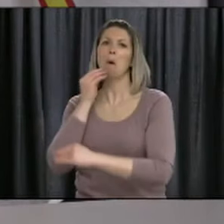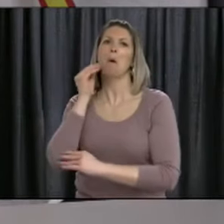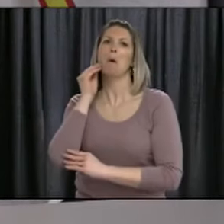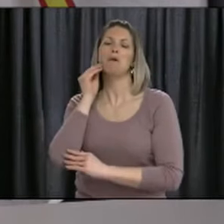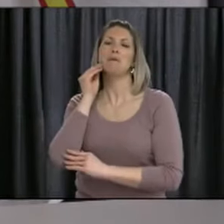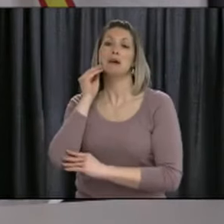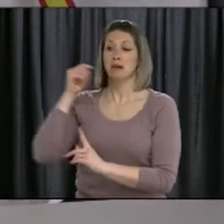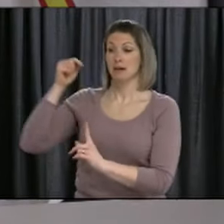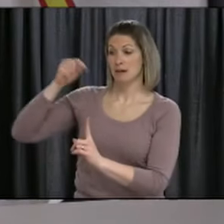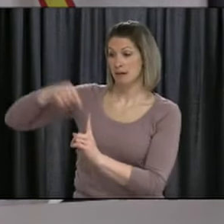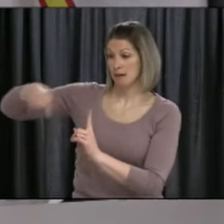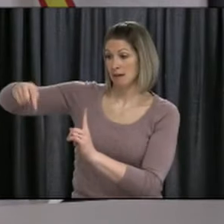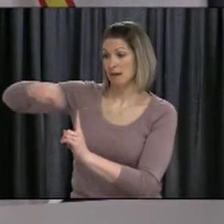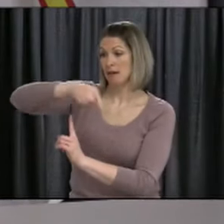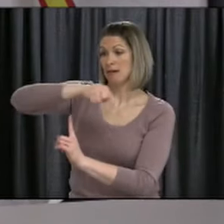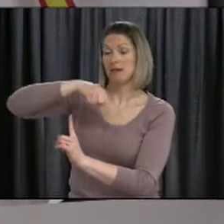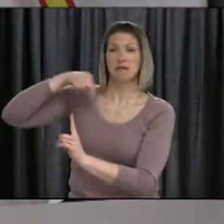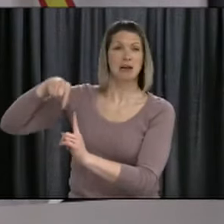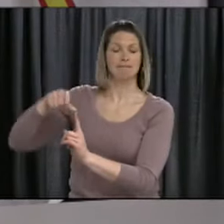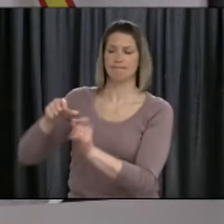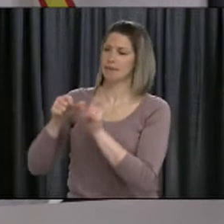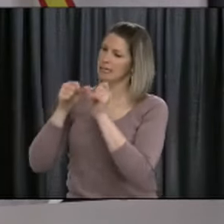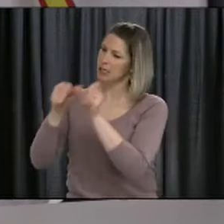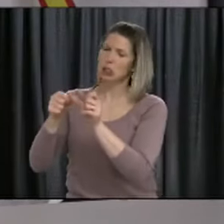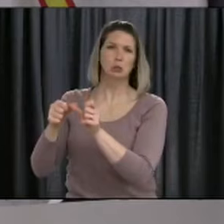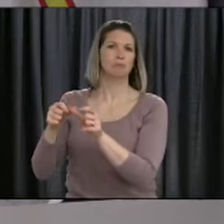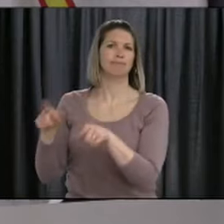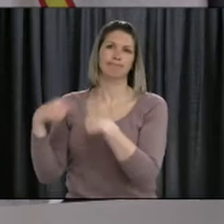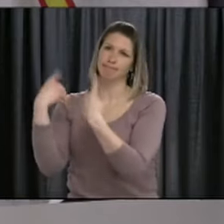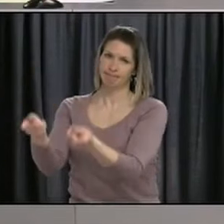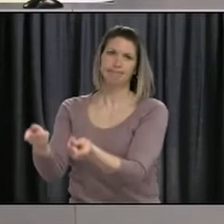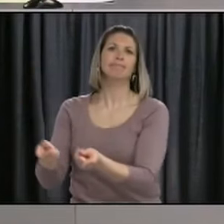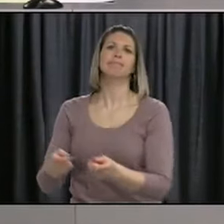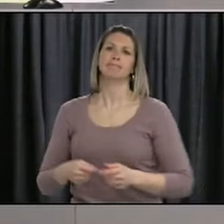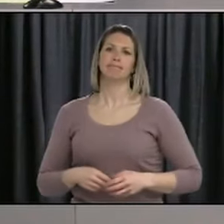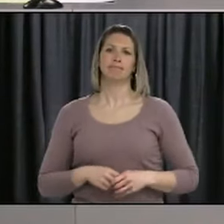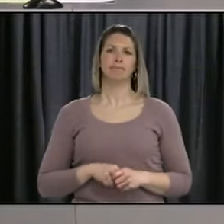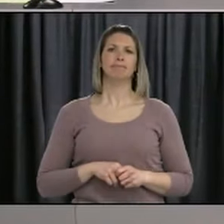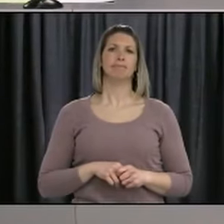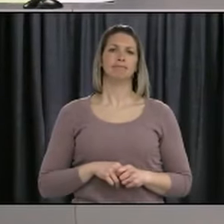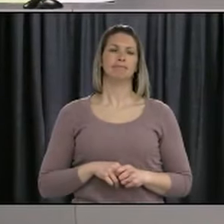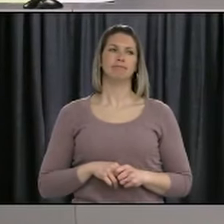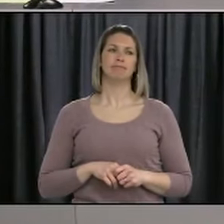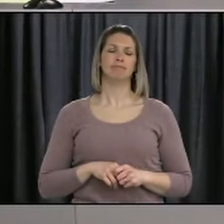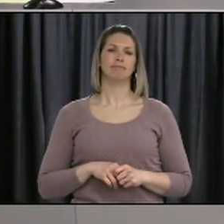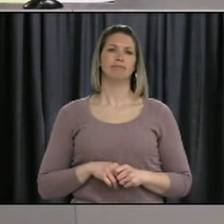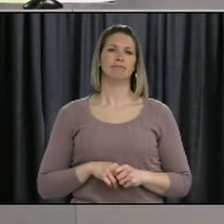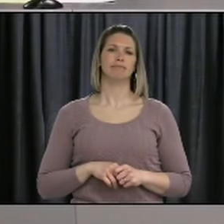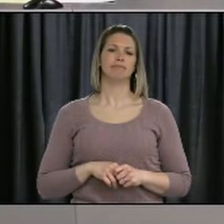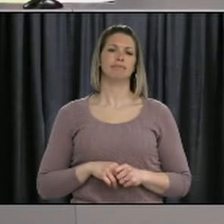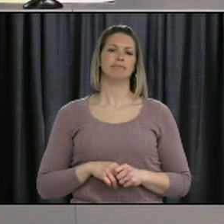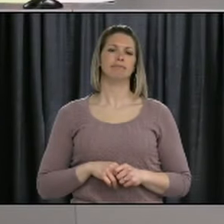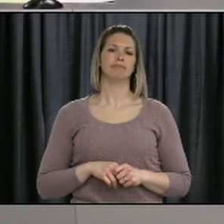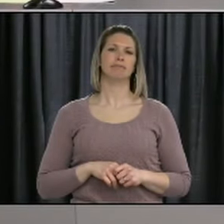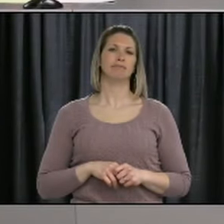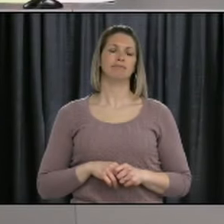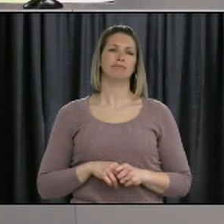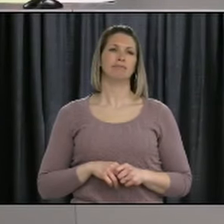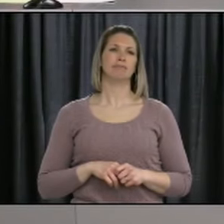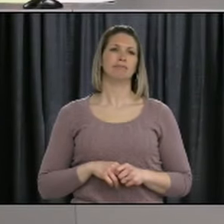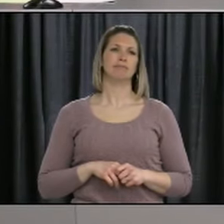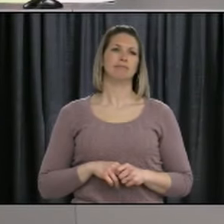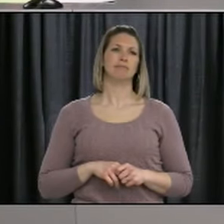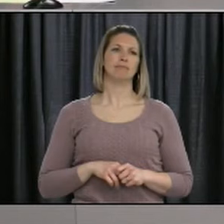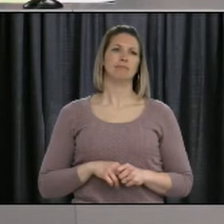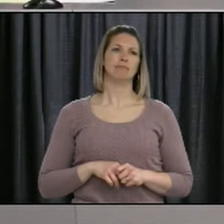and do just what we've been doing all along. you know, Newfoundland and Labrador is not the